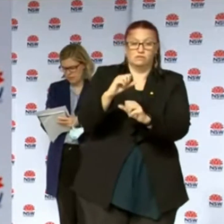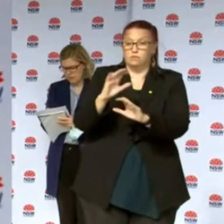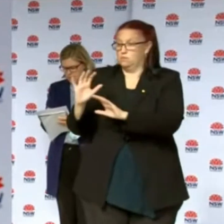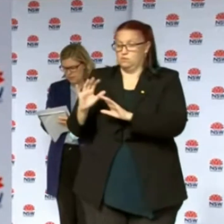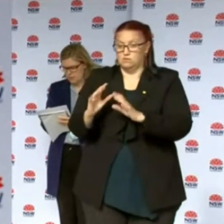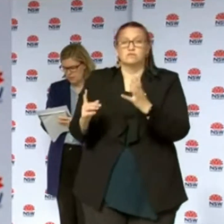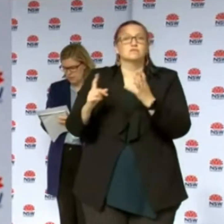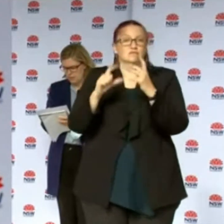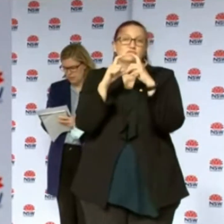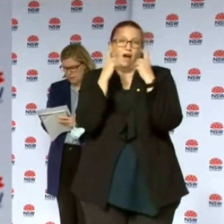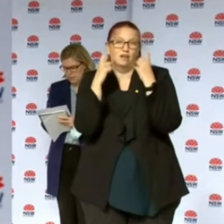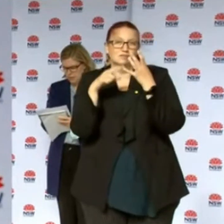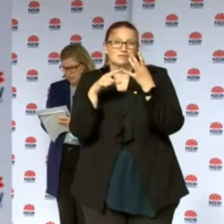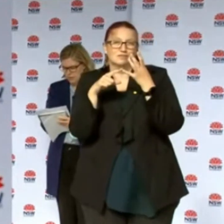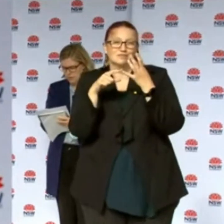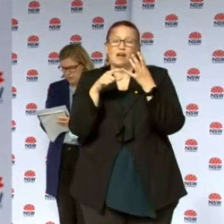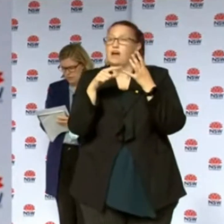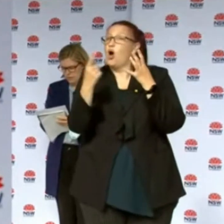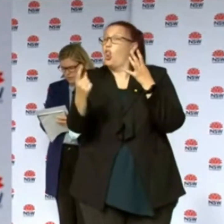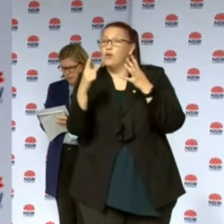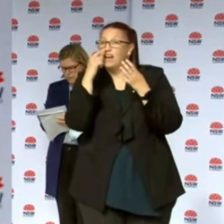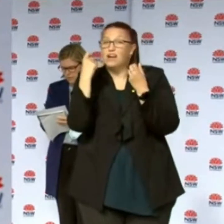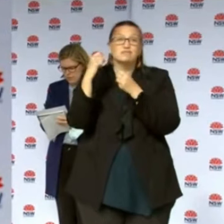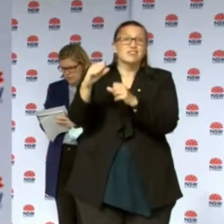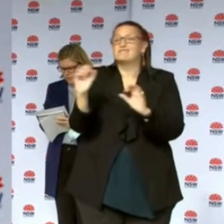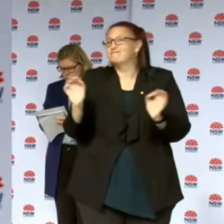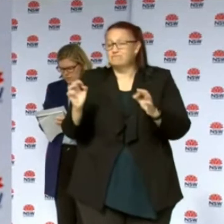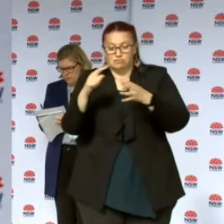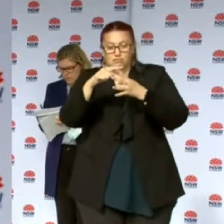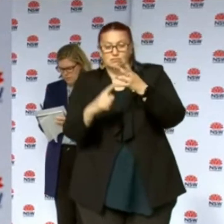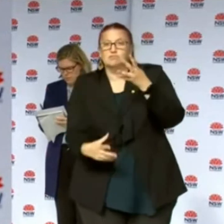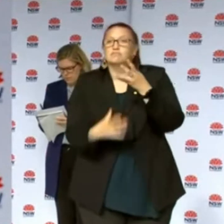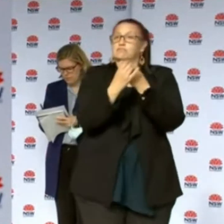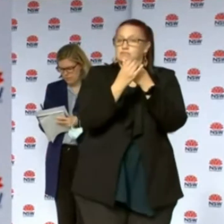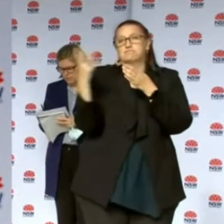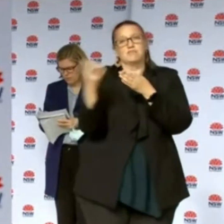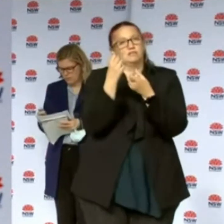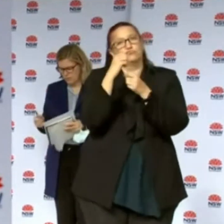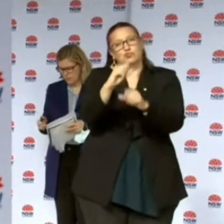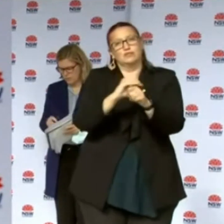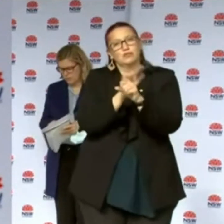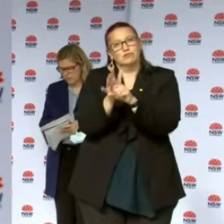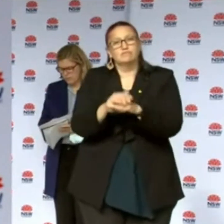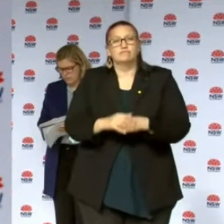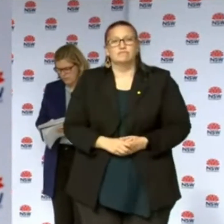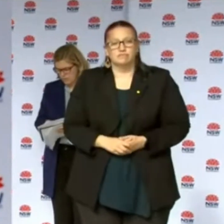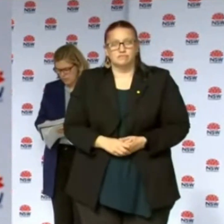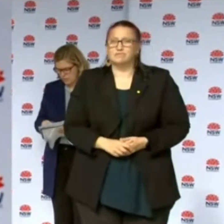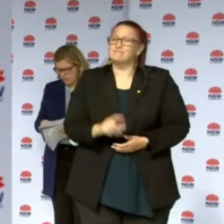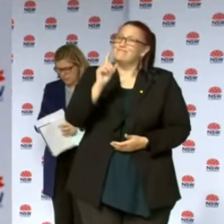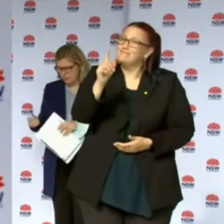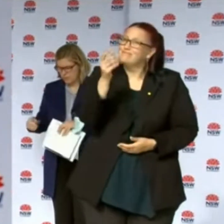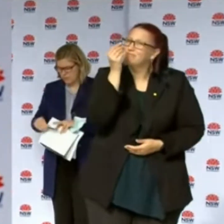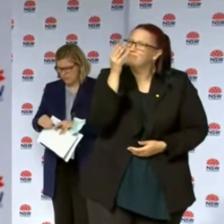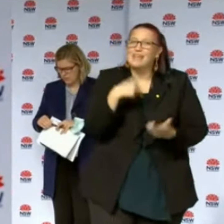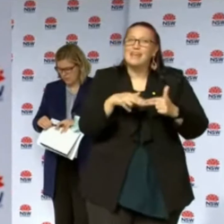now we've increased mask wearing in certain situations which is extremely important. Please know that if you're symptomatic